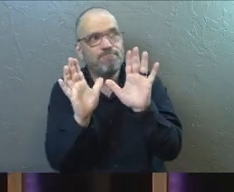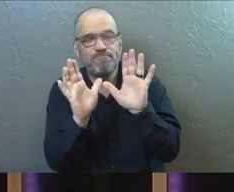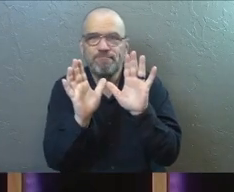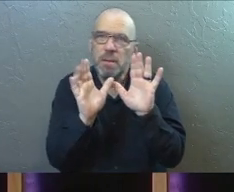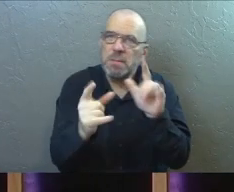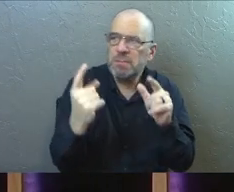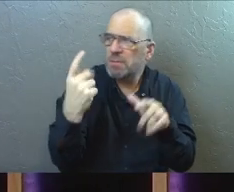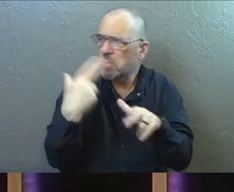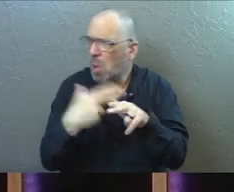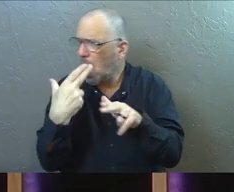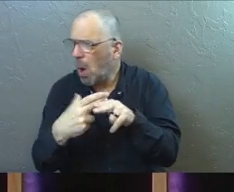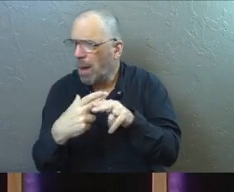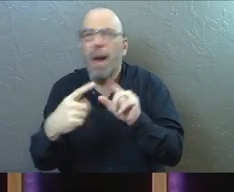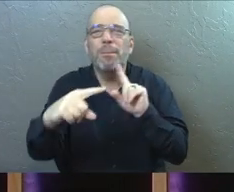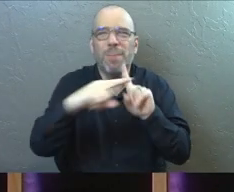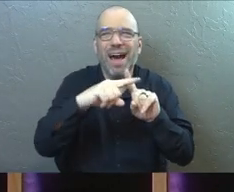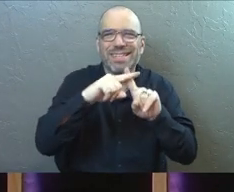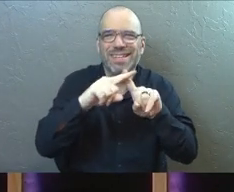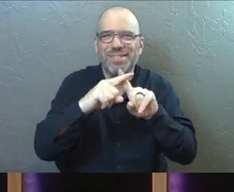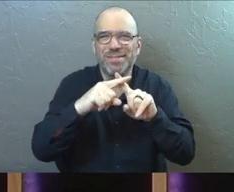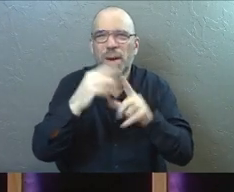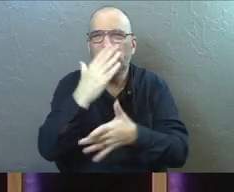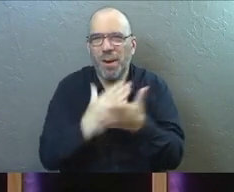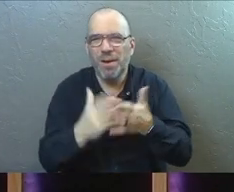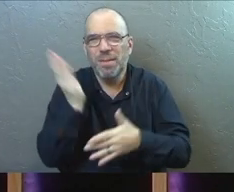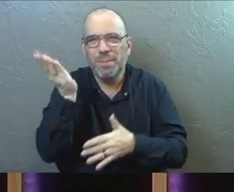what you might consider the more positive side of this.